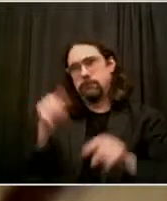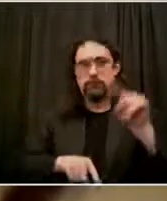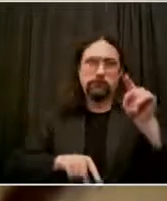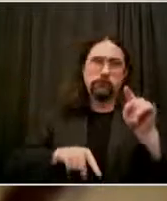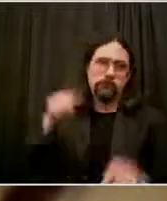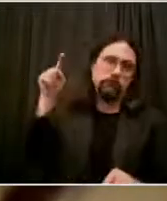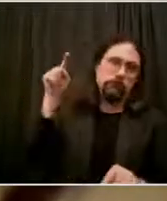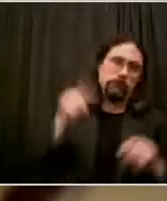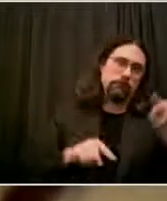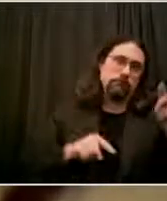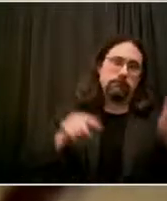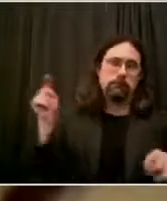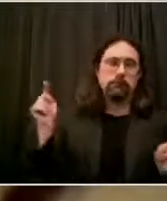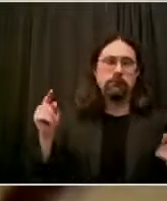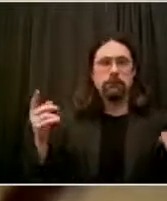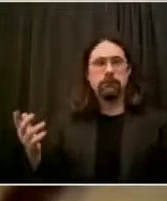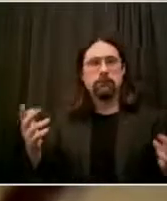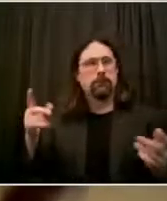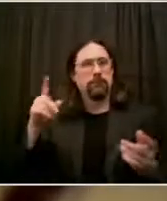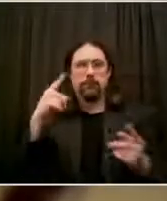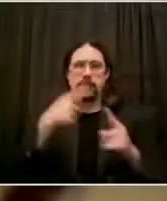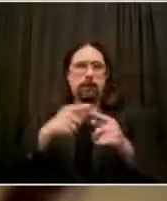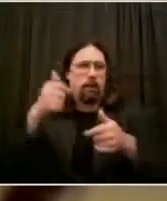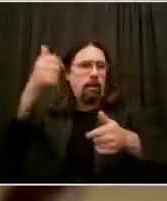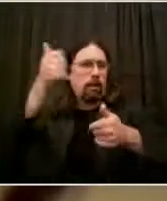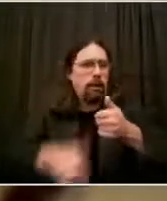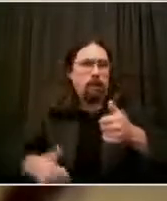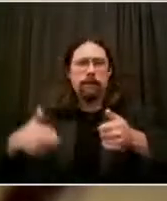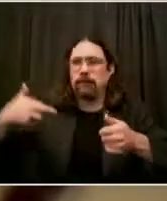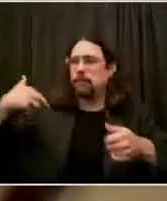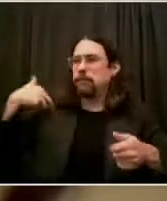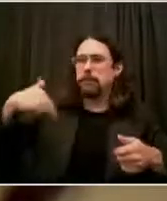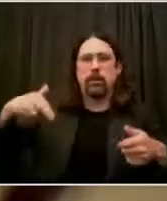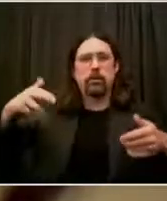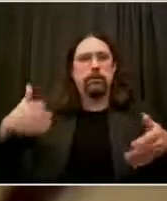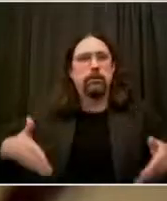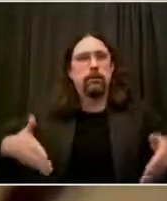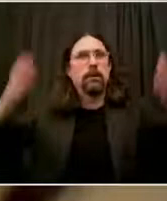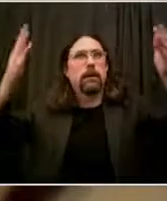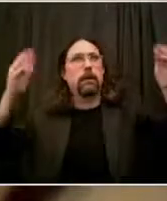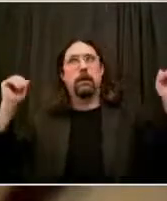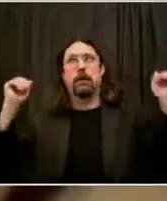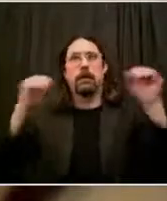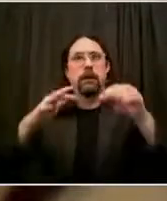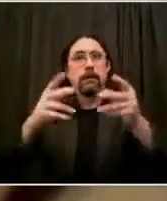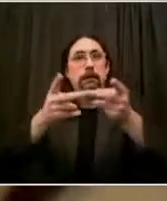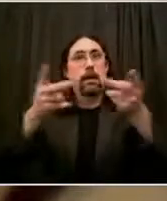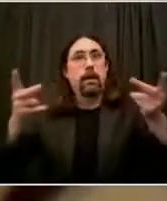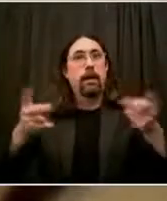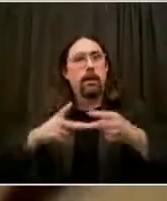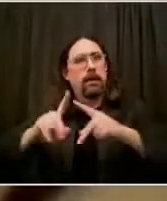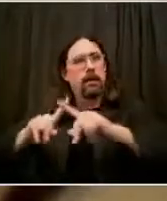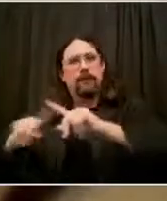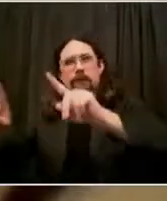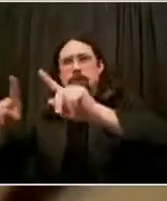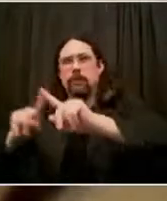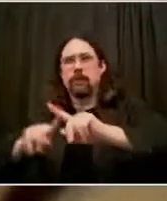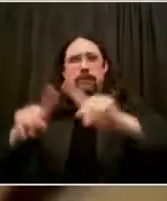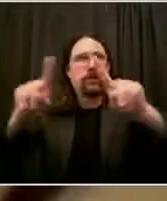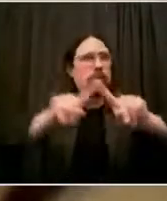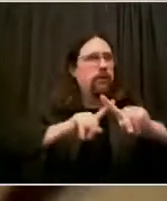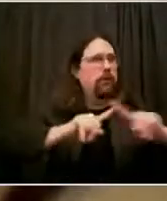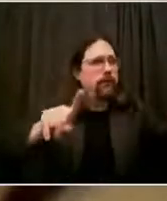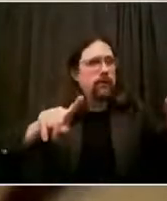synagogues said they would like that are predominantly white, said they would like to invite